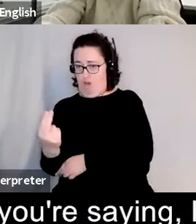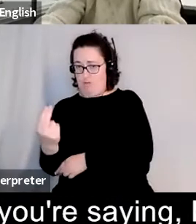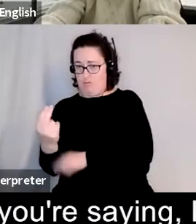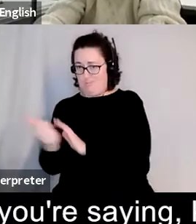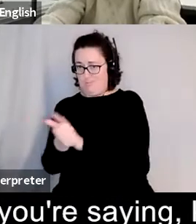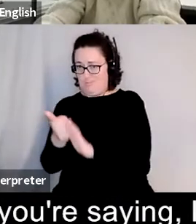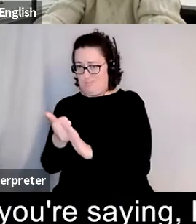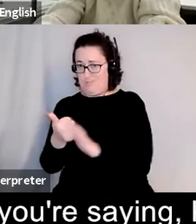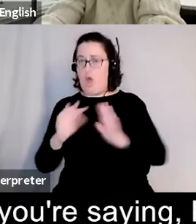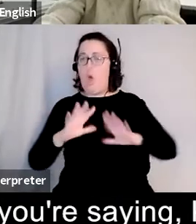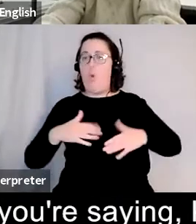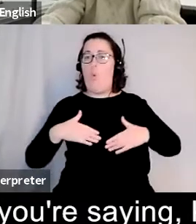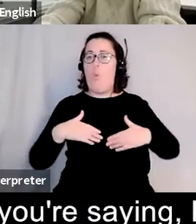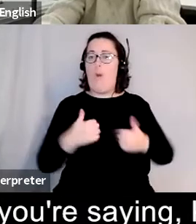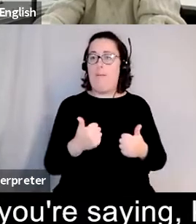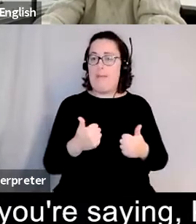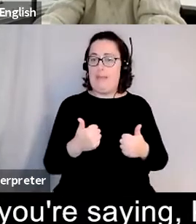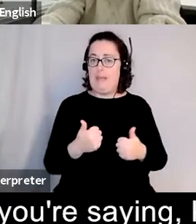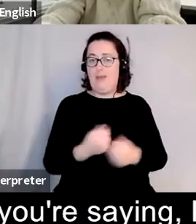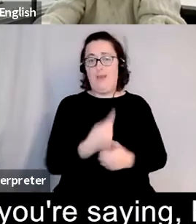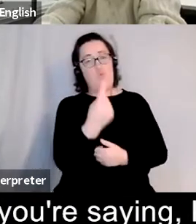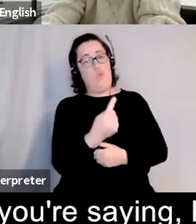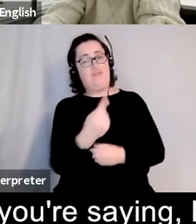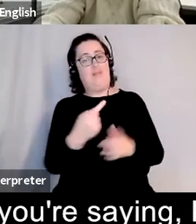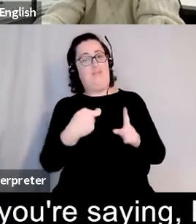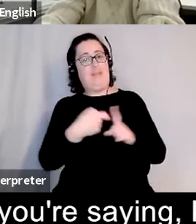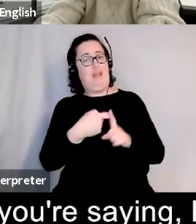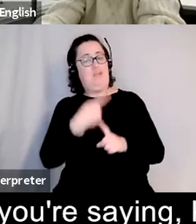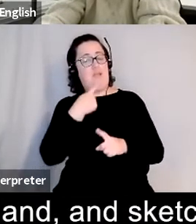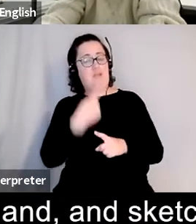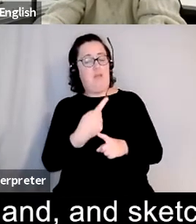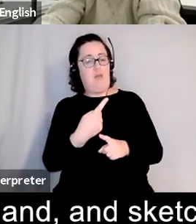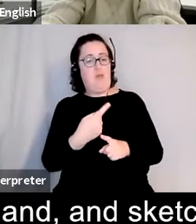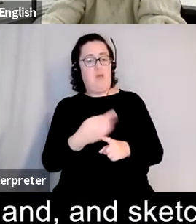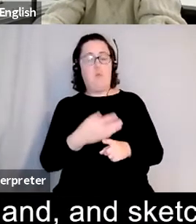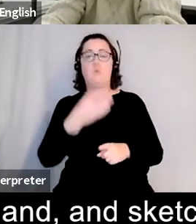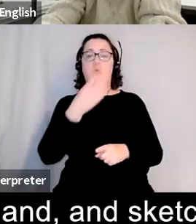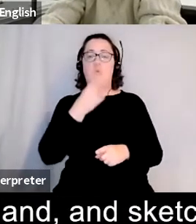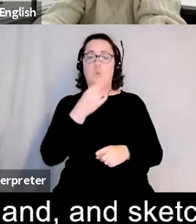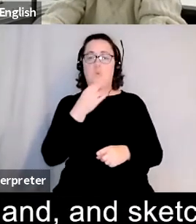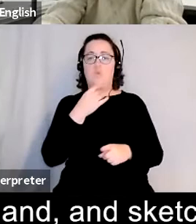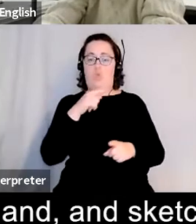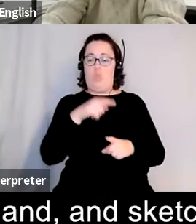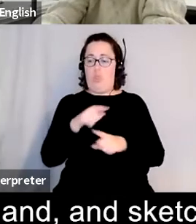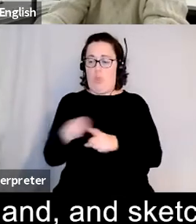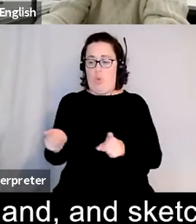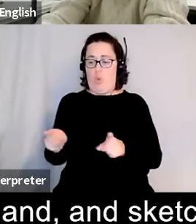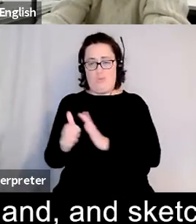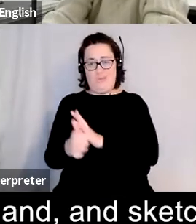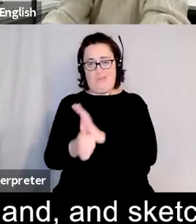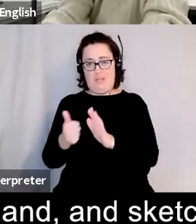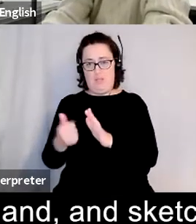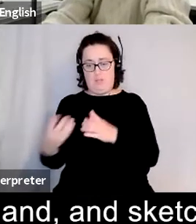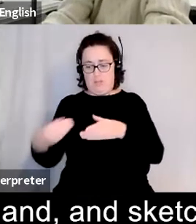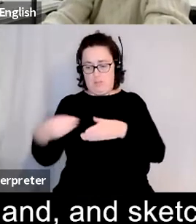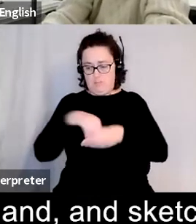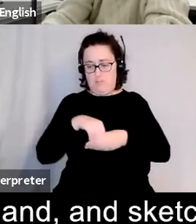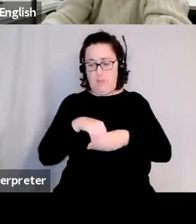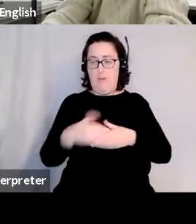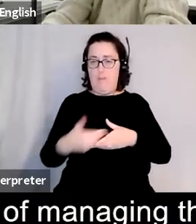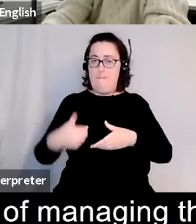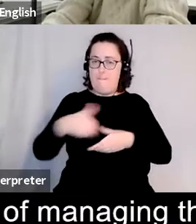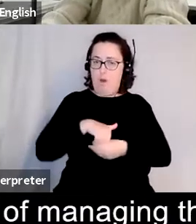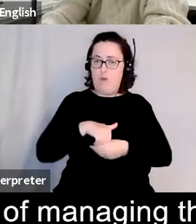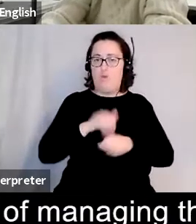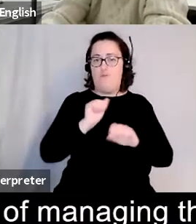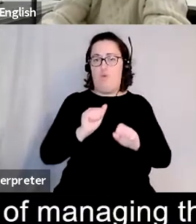and from what you're saying keith it's it's almost like you use those tools of photography and sketchbooking and bringing things together as part of